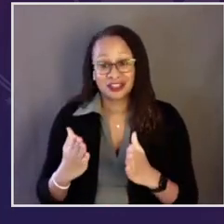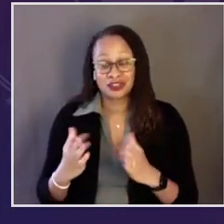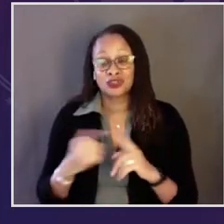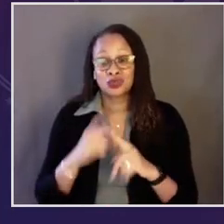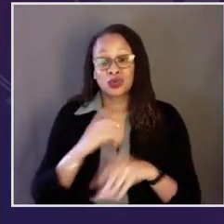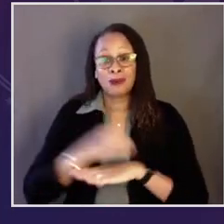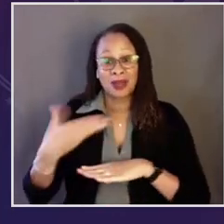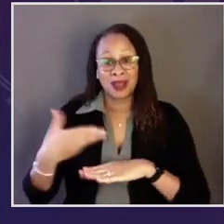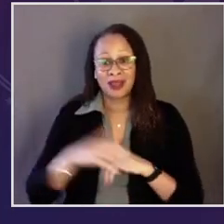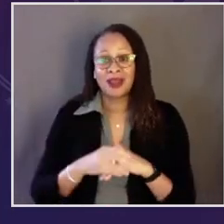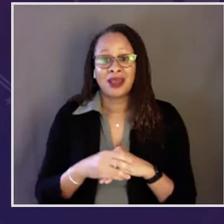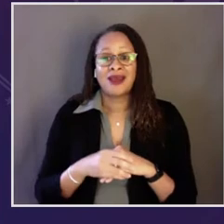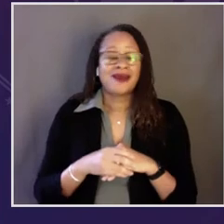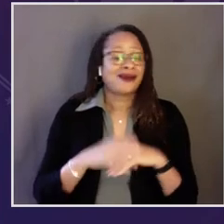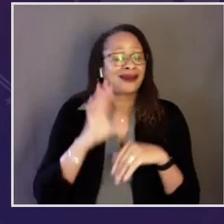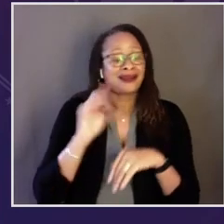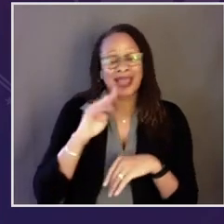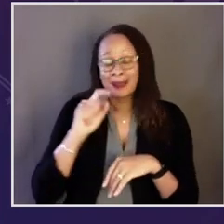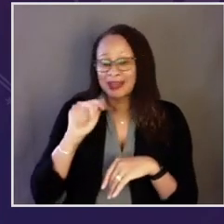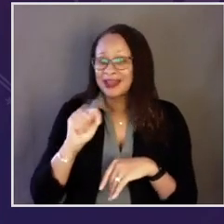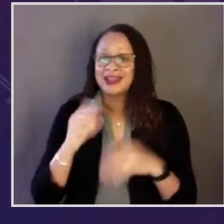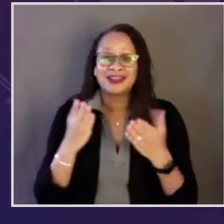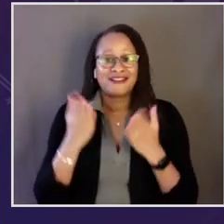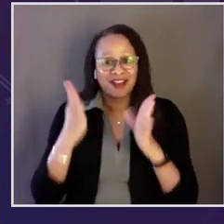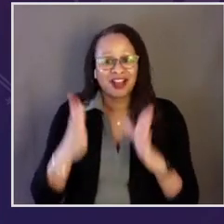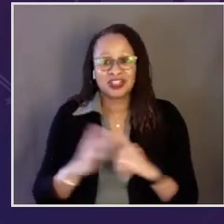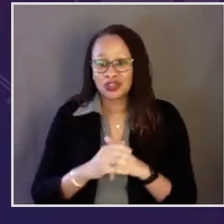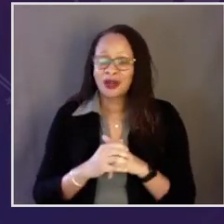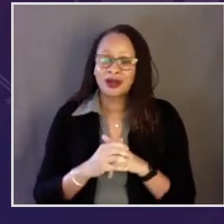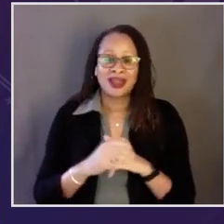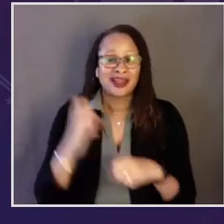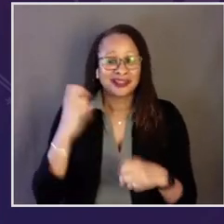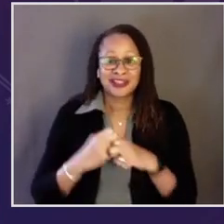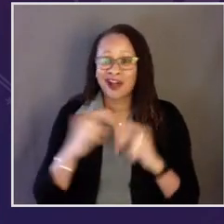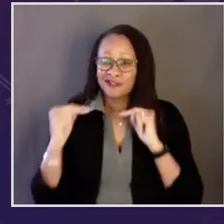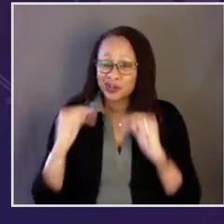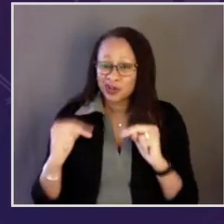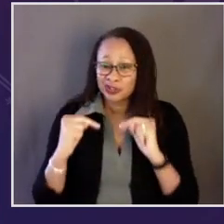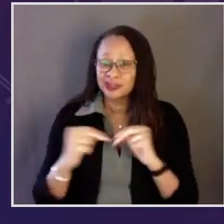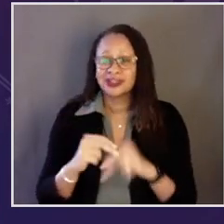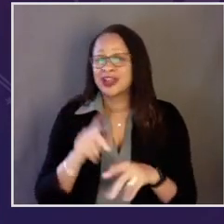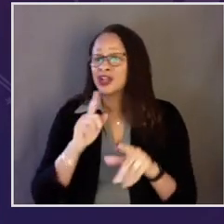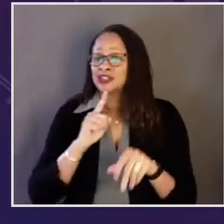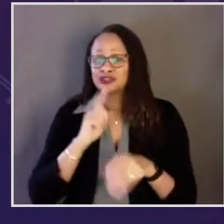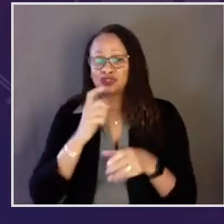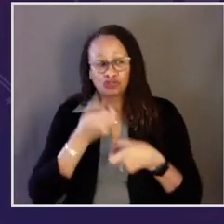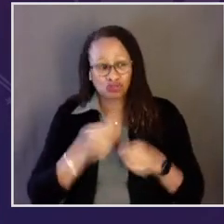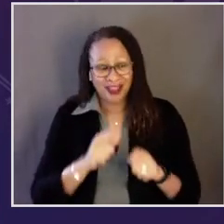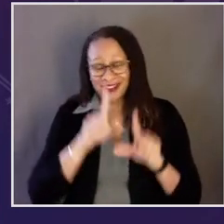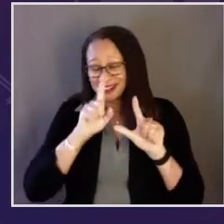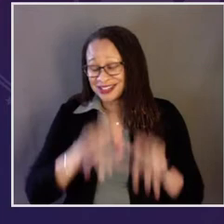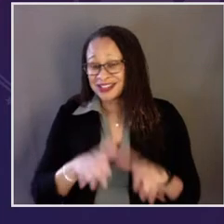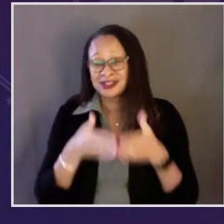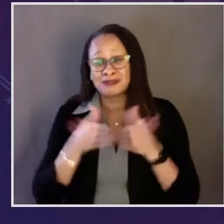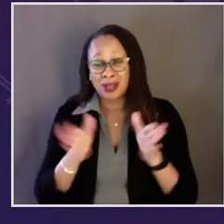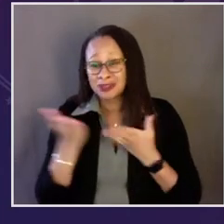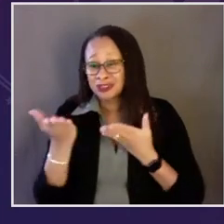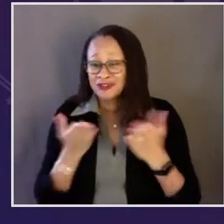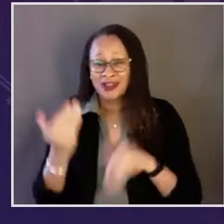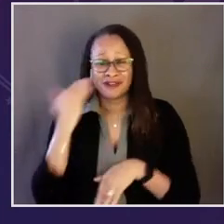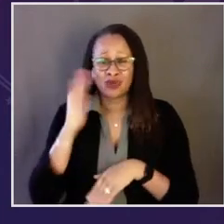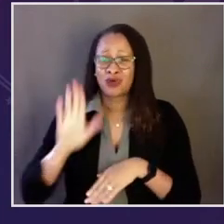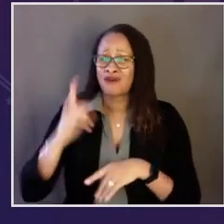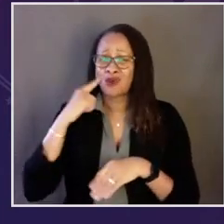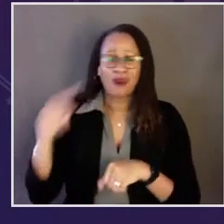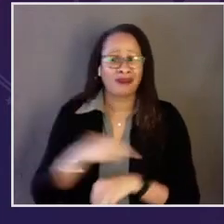security adviser to President Obama, former cabinet member, team player, policy heavyweight, through a tough negotiator and trusted and